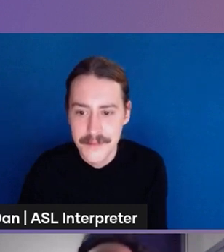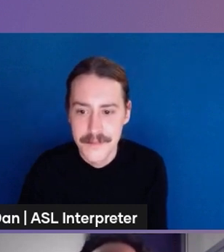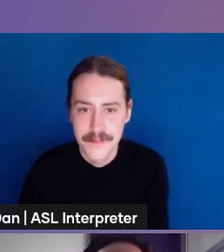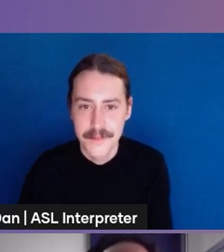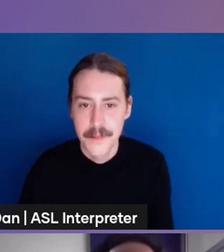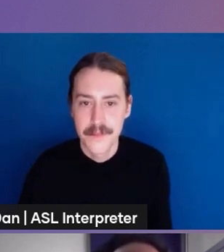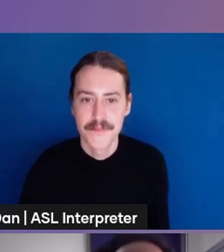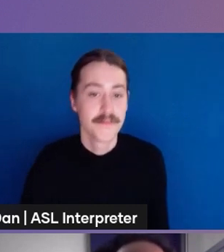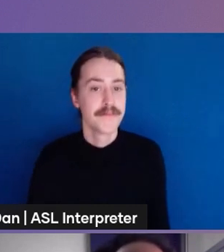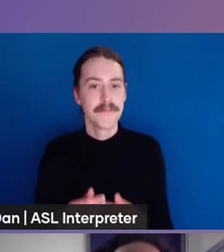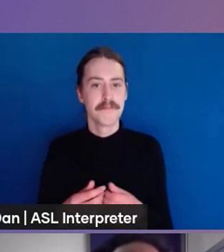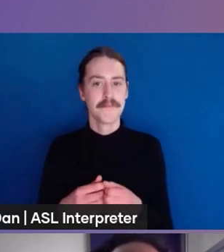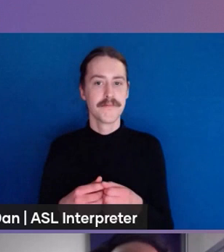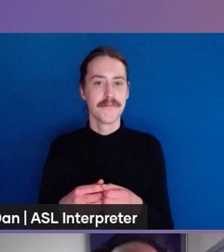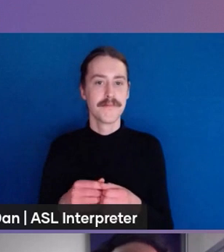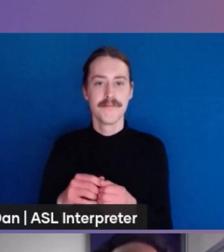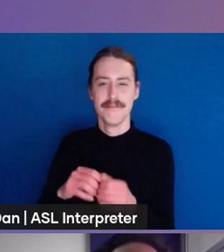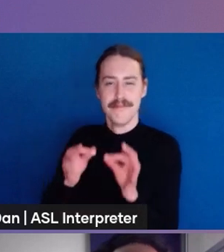okay